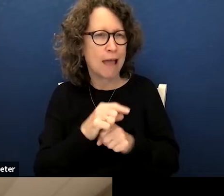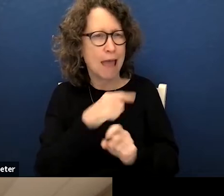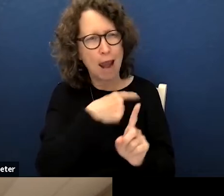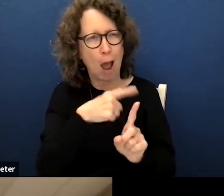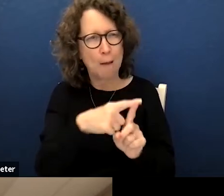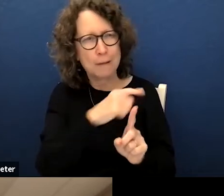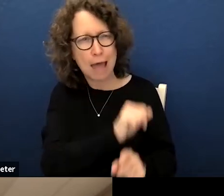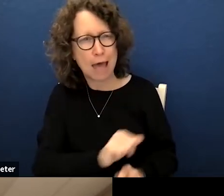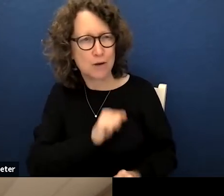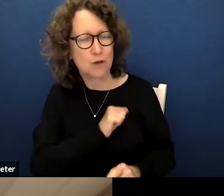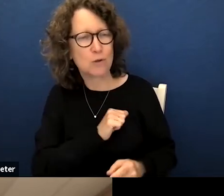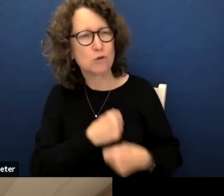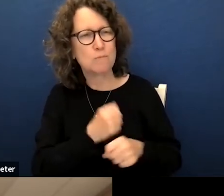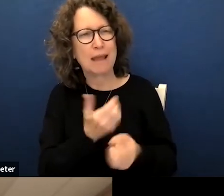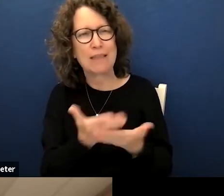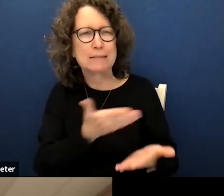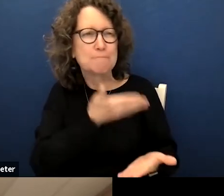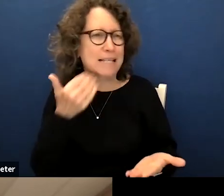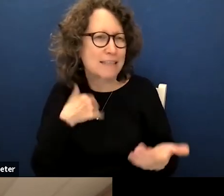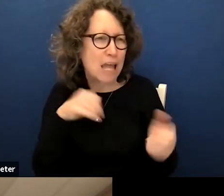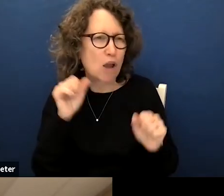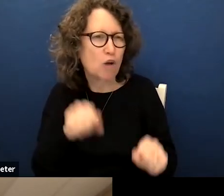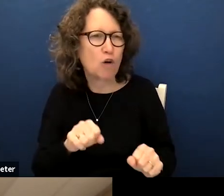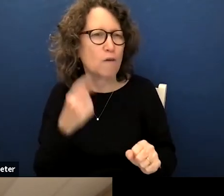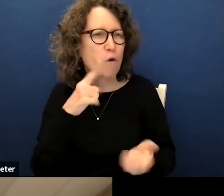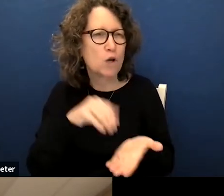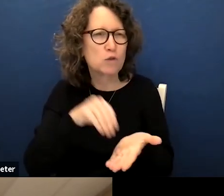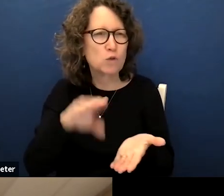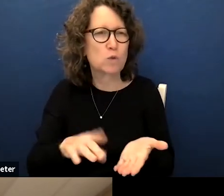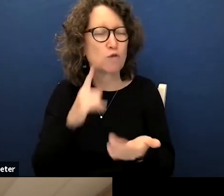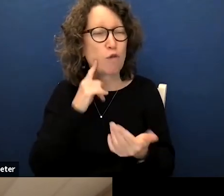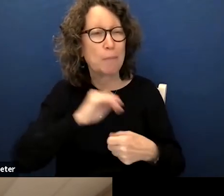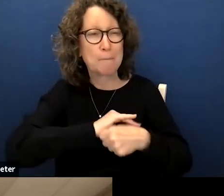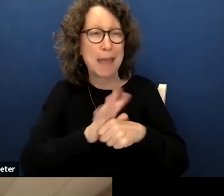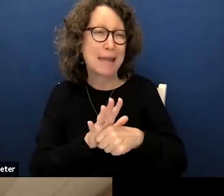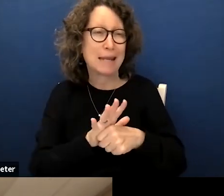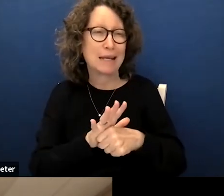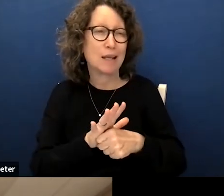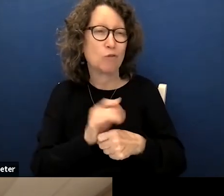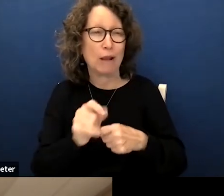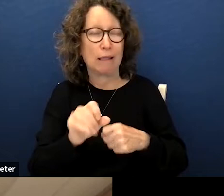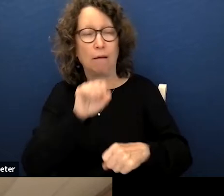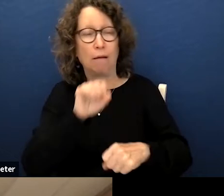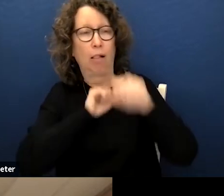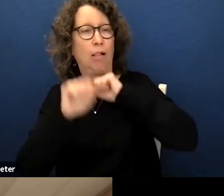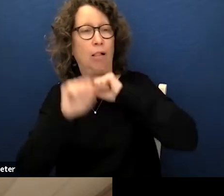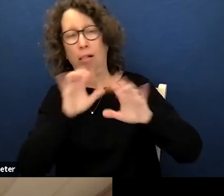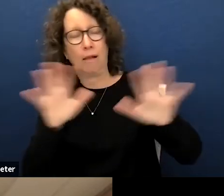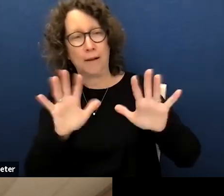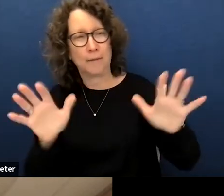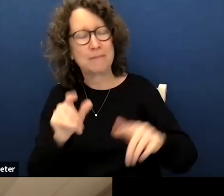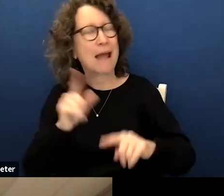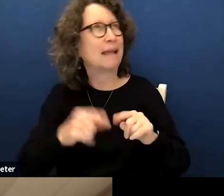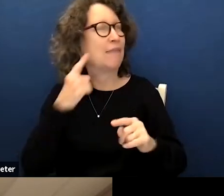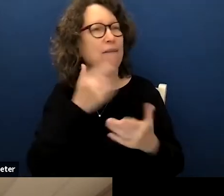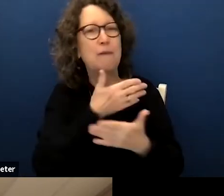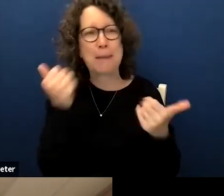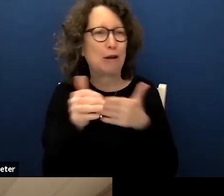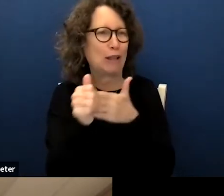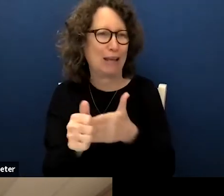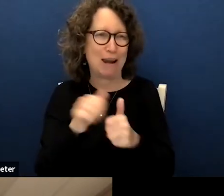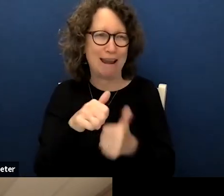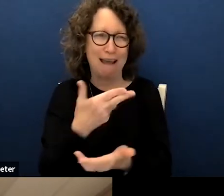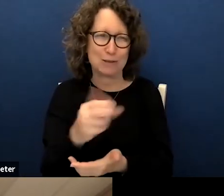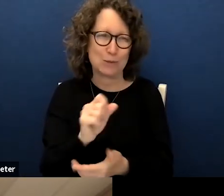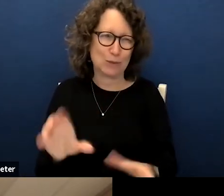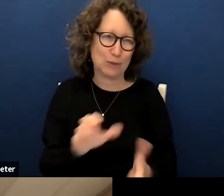commitment to making things as best as they could be for students when the pandemic created so many curveballs i can't think of a better leader in a high school